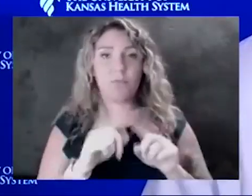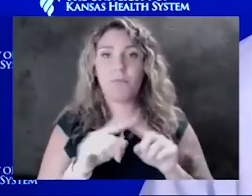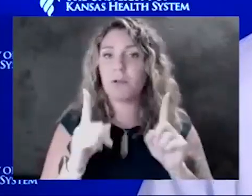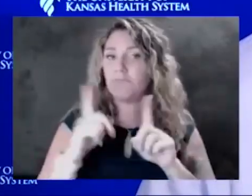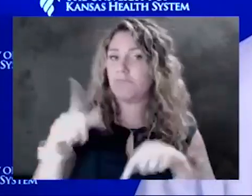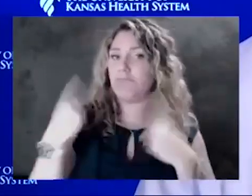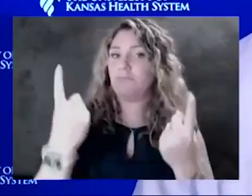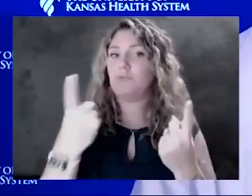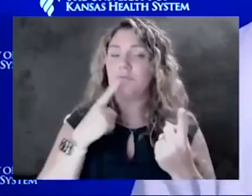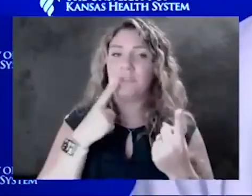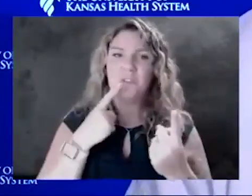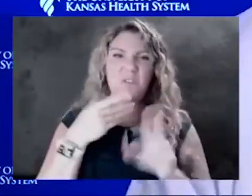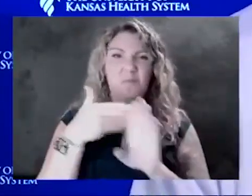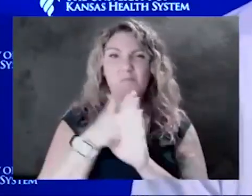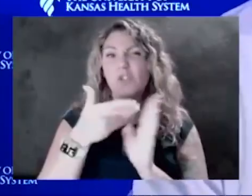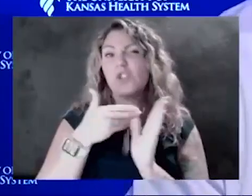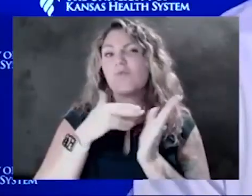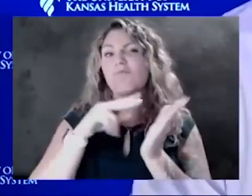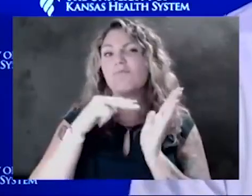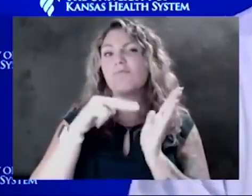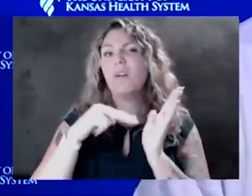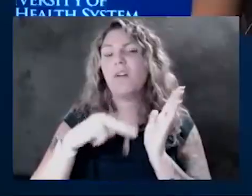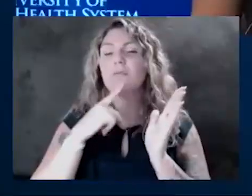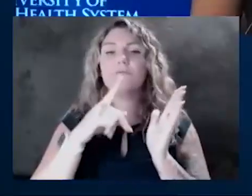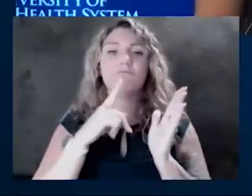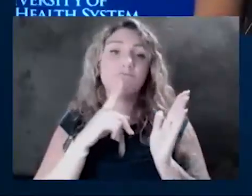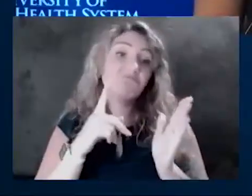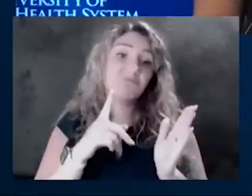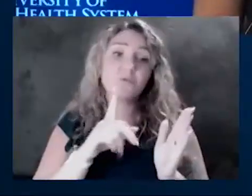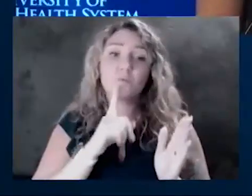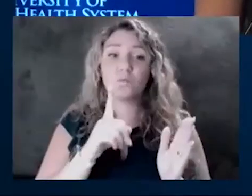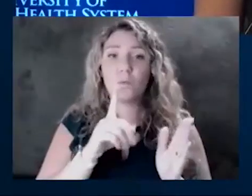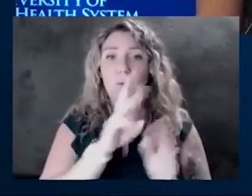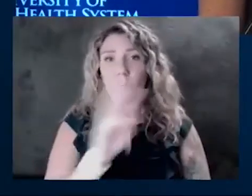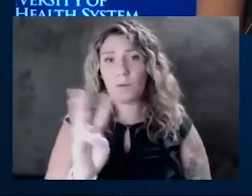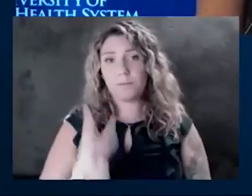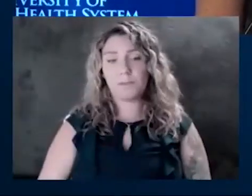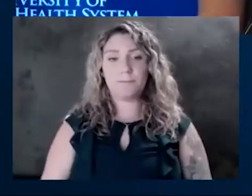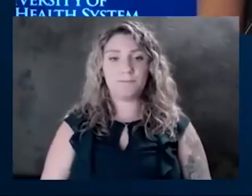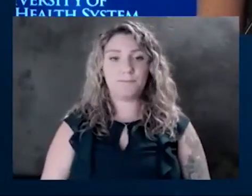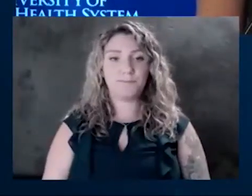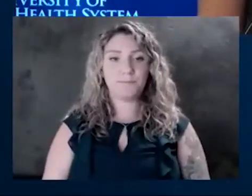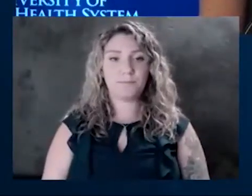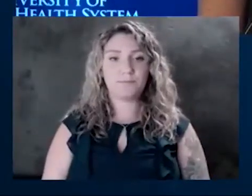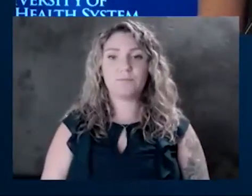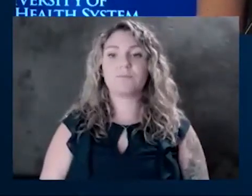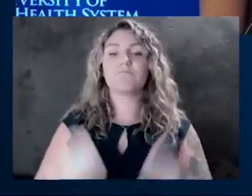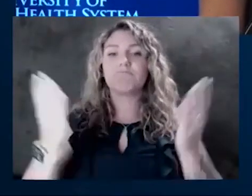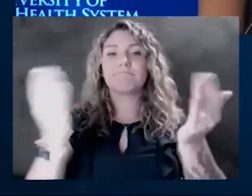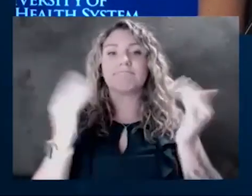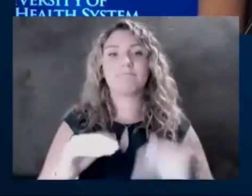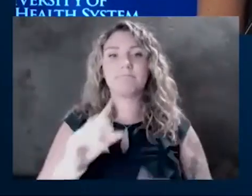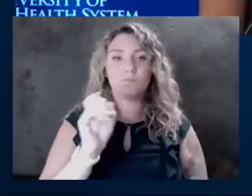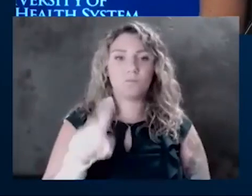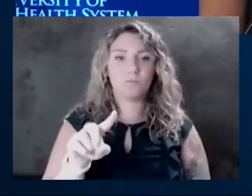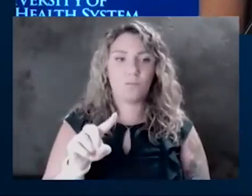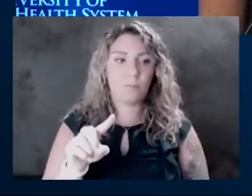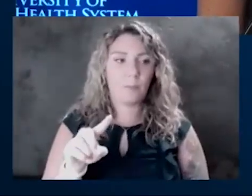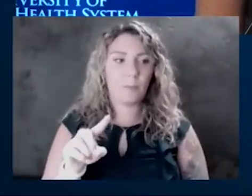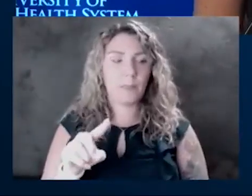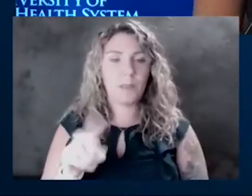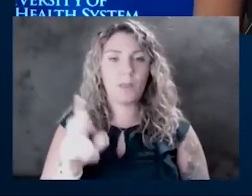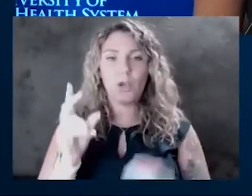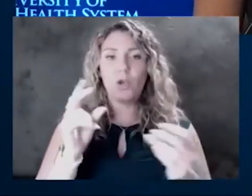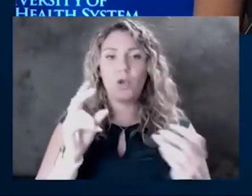look, it looks like it's probably a legitimate website. So I have a question about these quick turnaround tests.